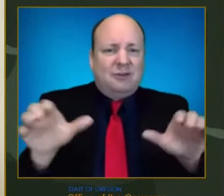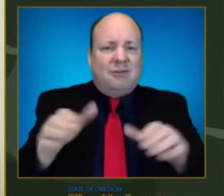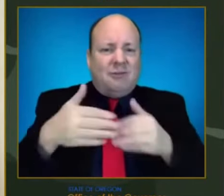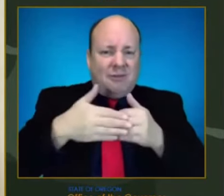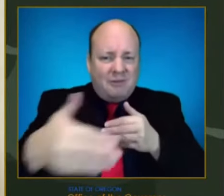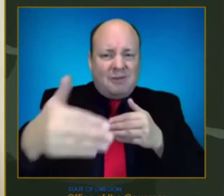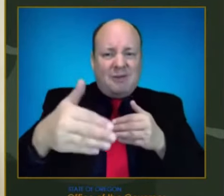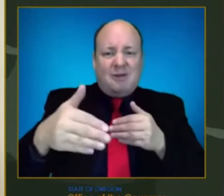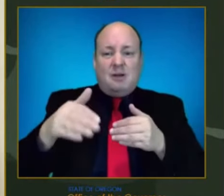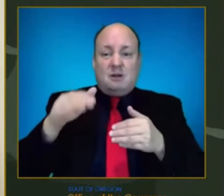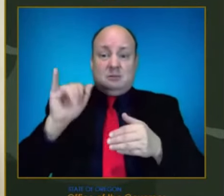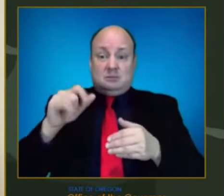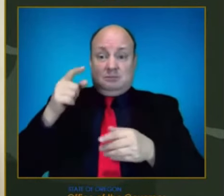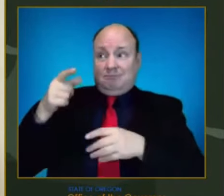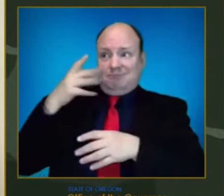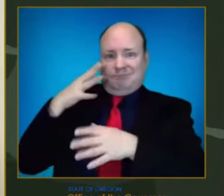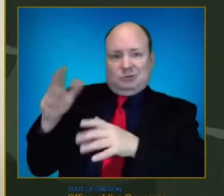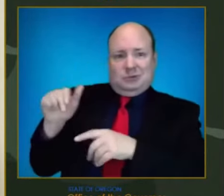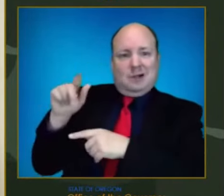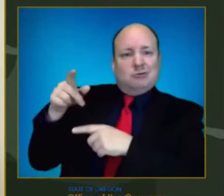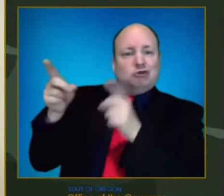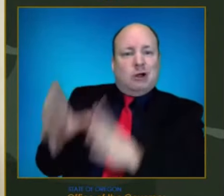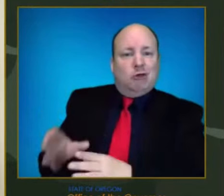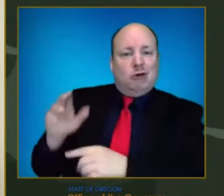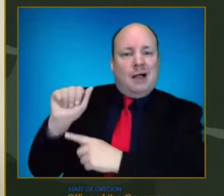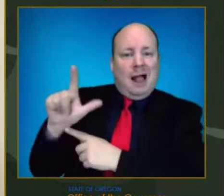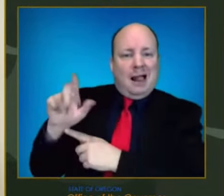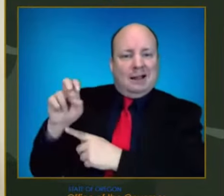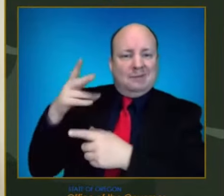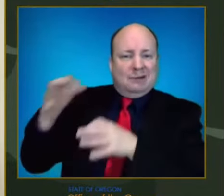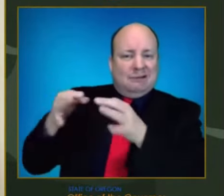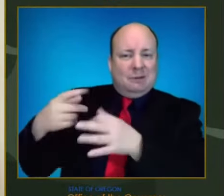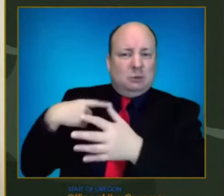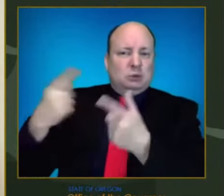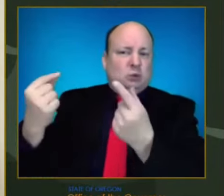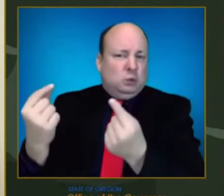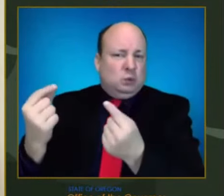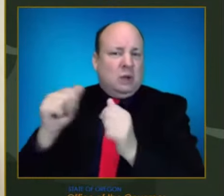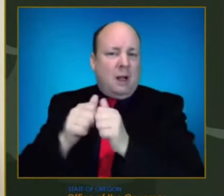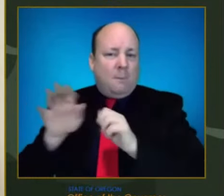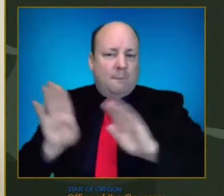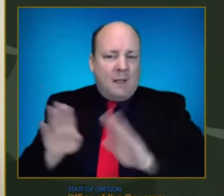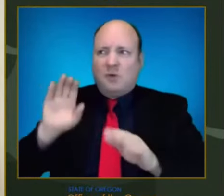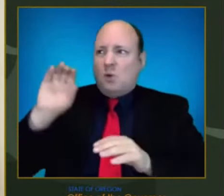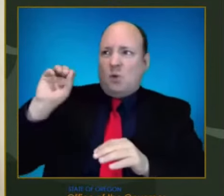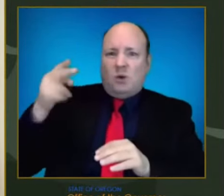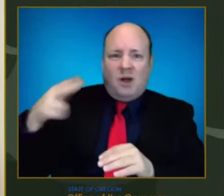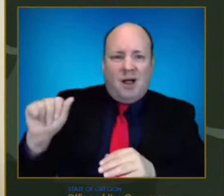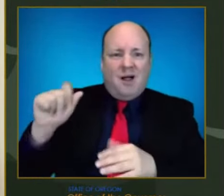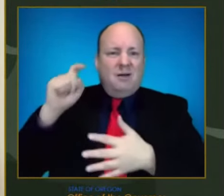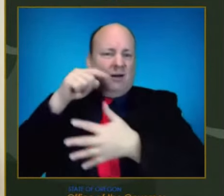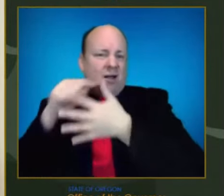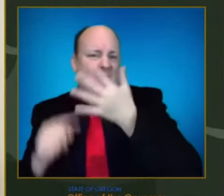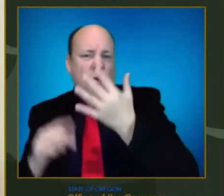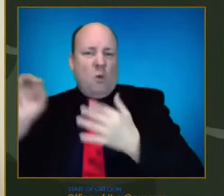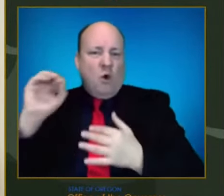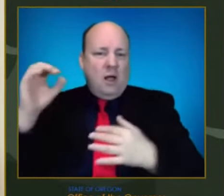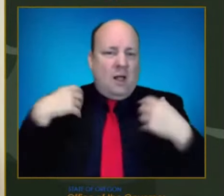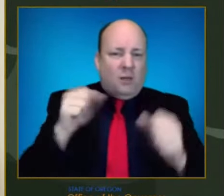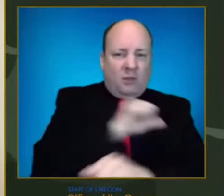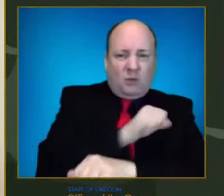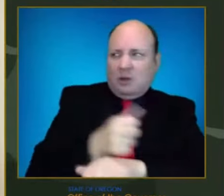the action steps that the Oregon Health Authority is taking. And we are also taking action at the state level. For example,